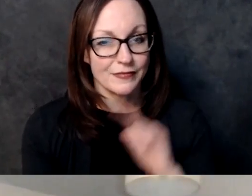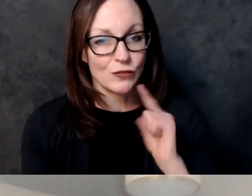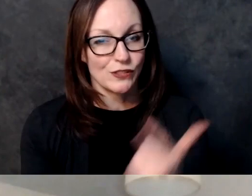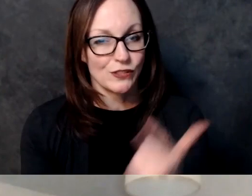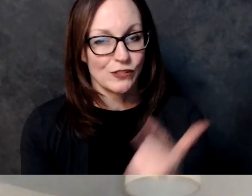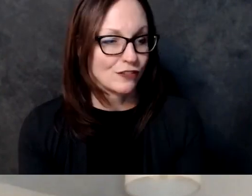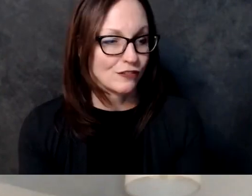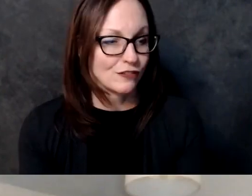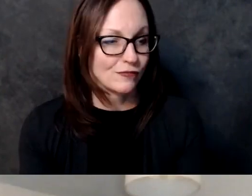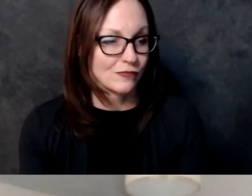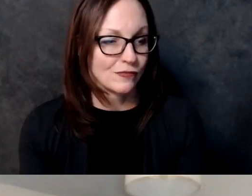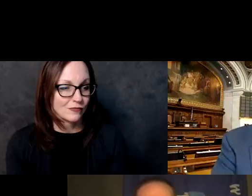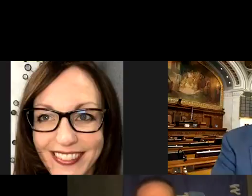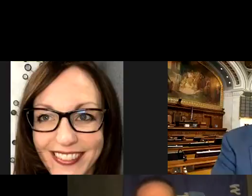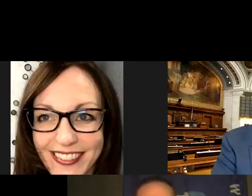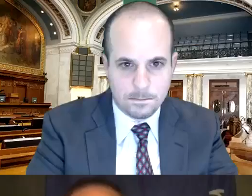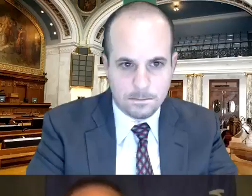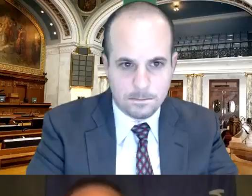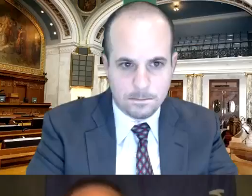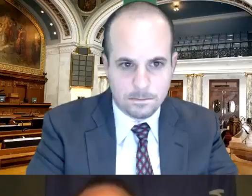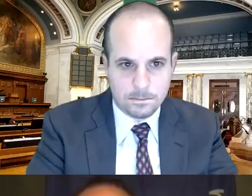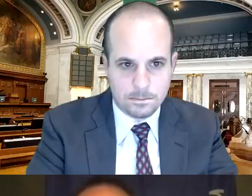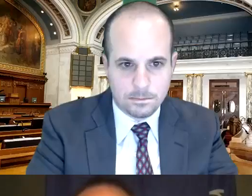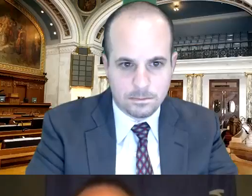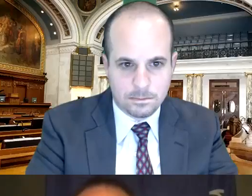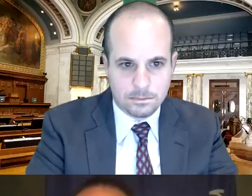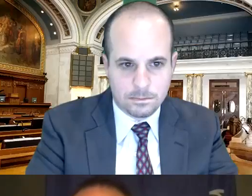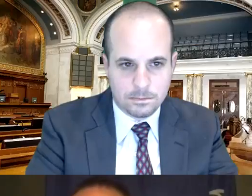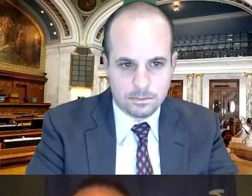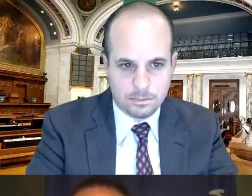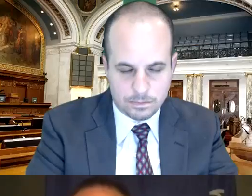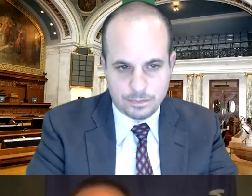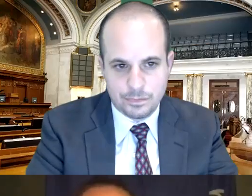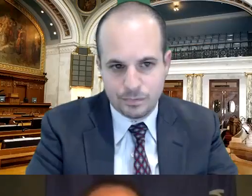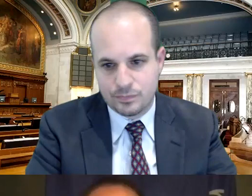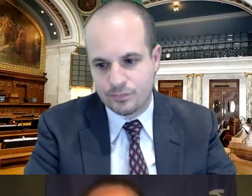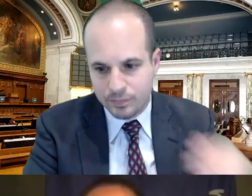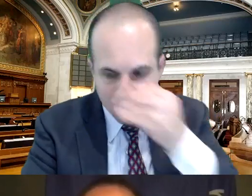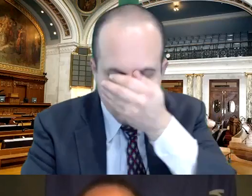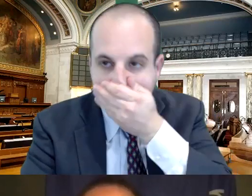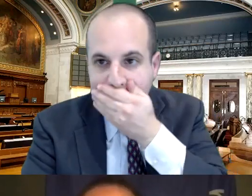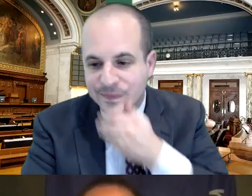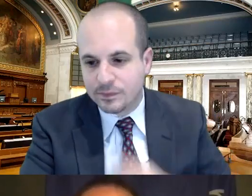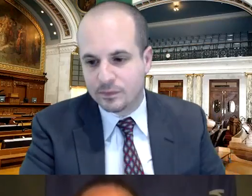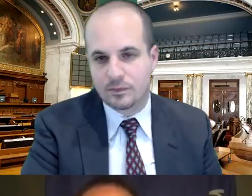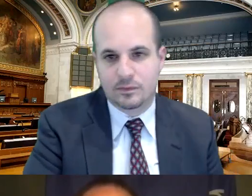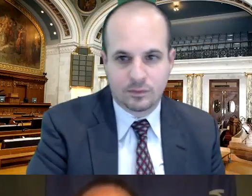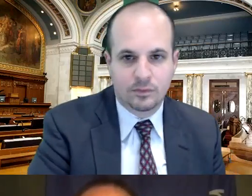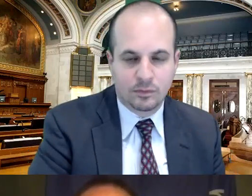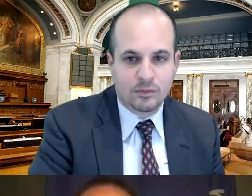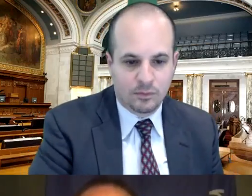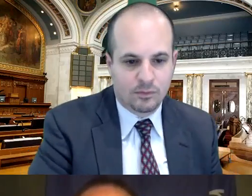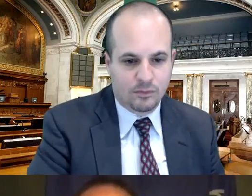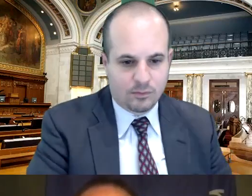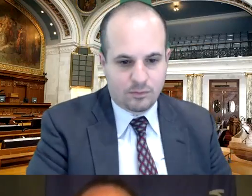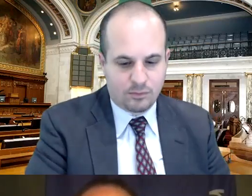2040 to all electric so others others are feeling that pressure so it's good and obviously that helps the that helps the planet